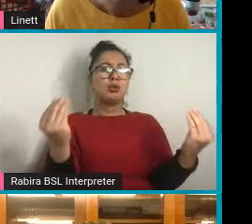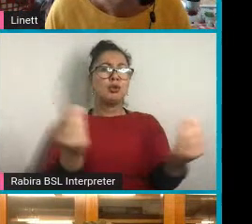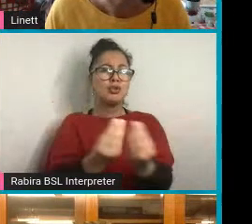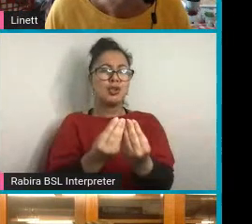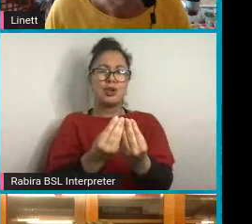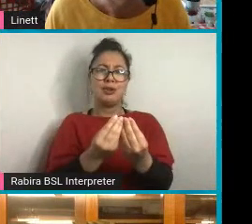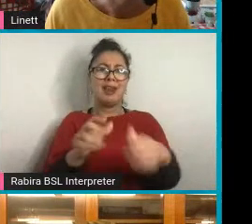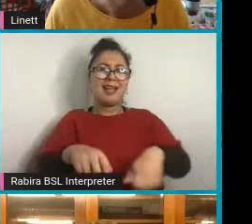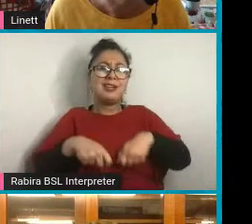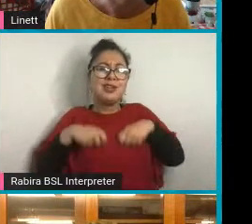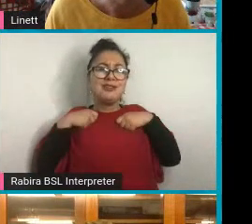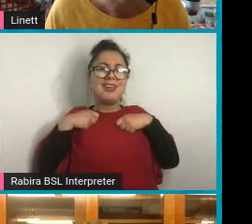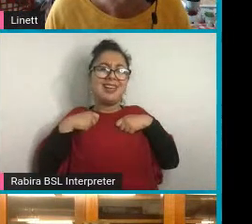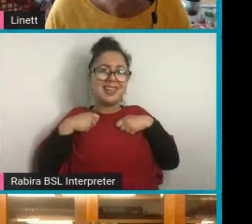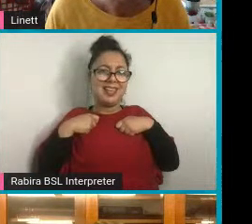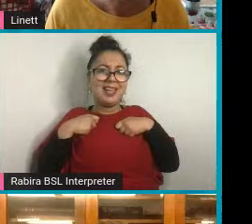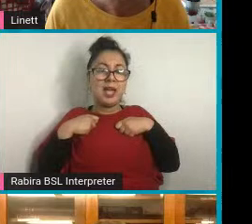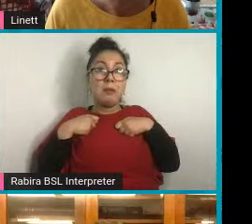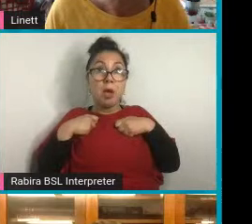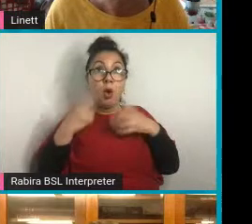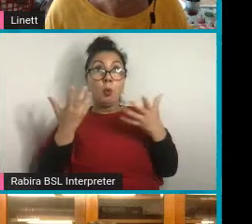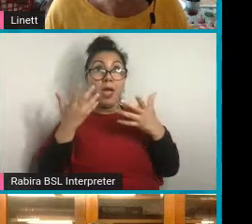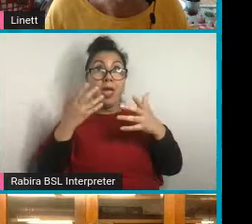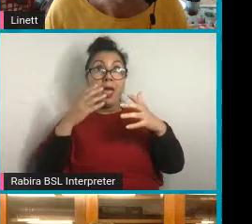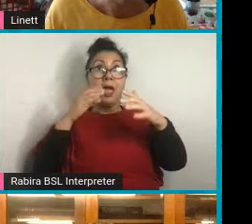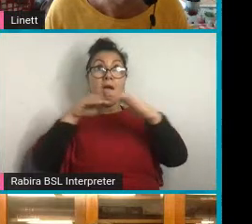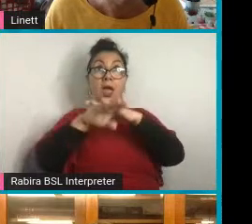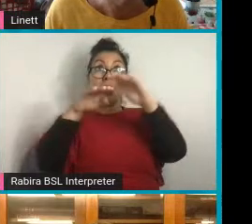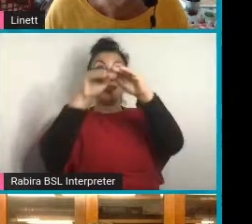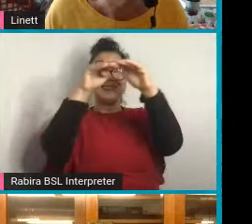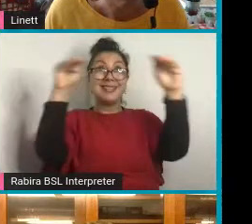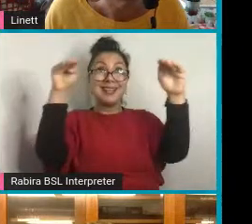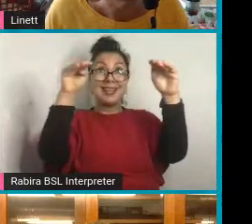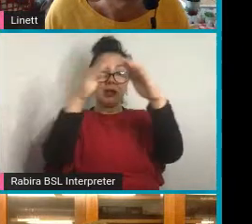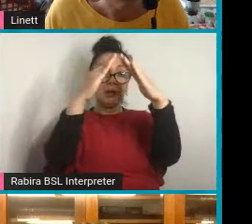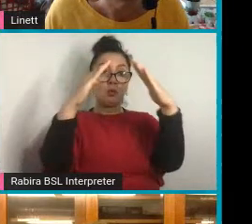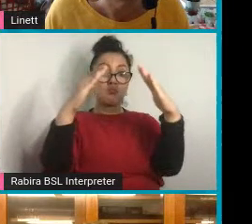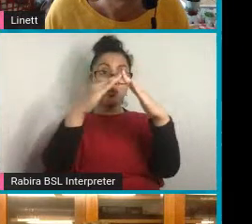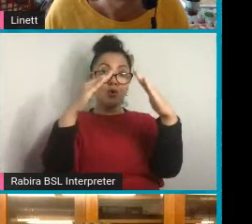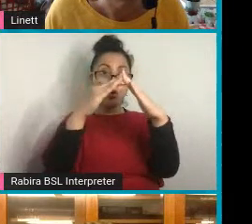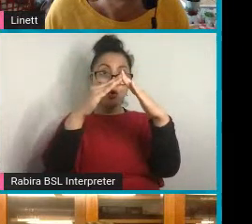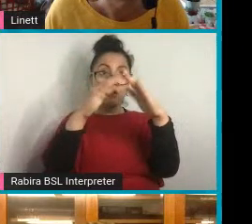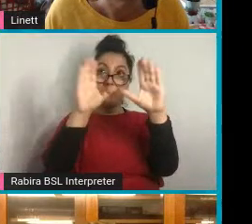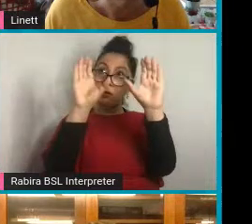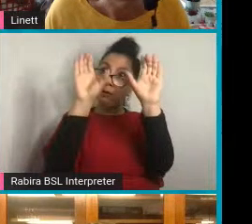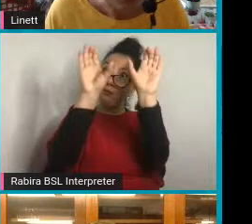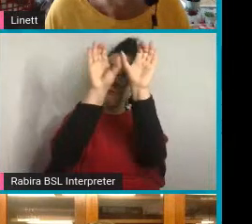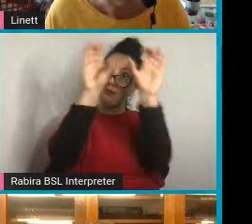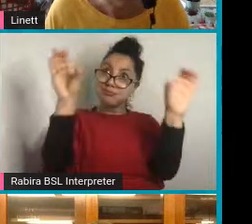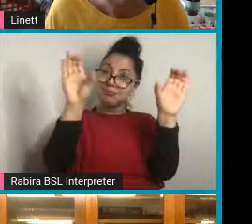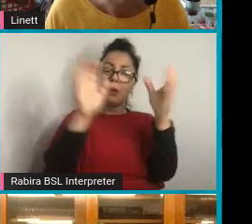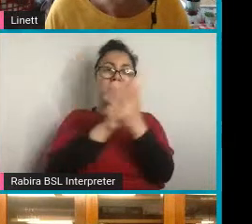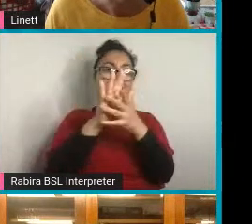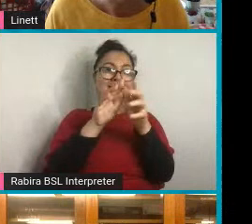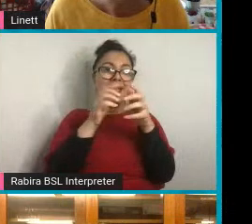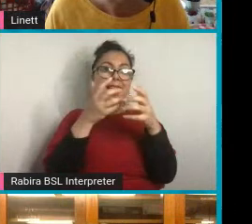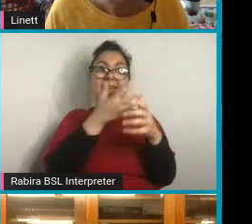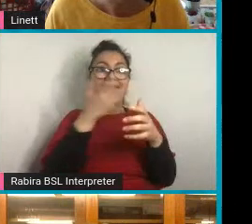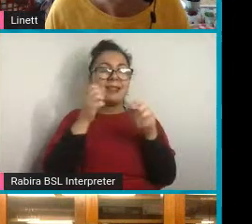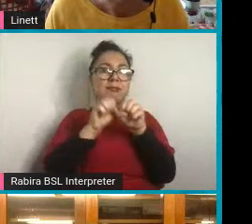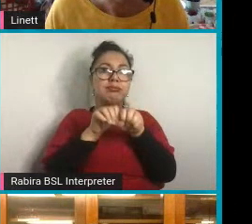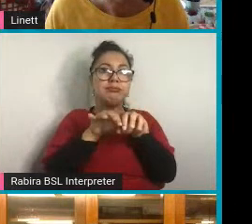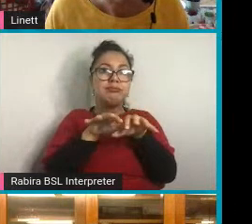that are in your ceilings. They're made of all different kinds of materials that stop the heat from escaping.